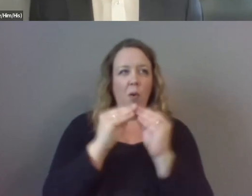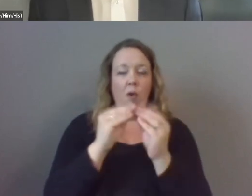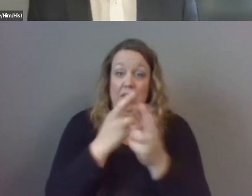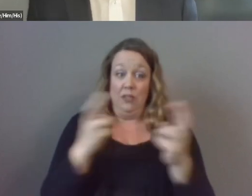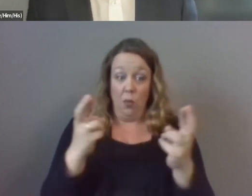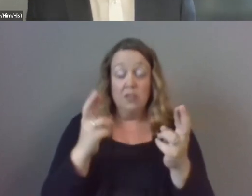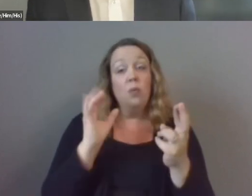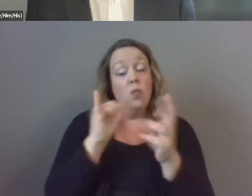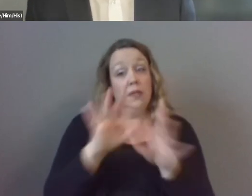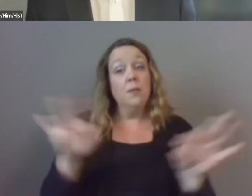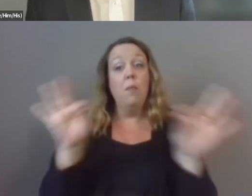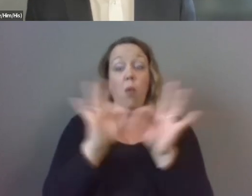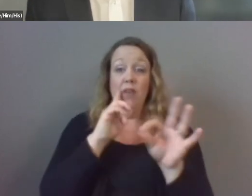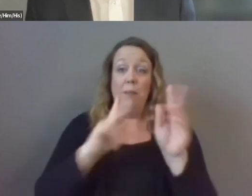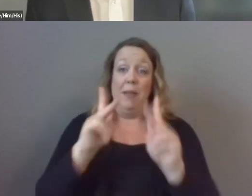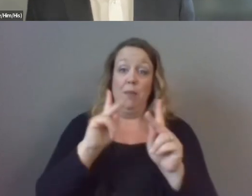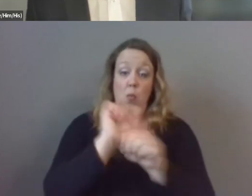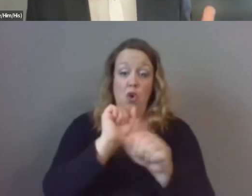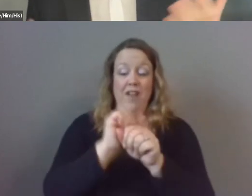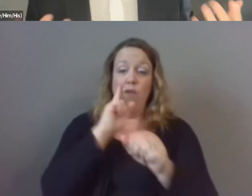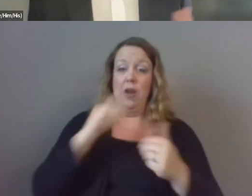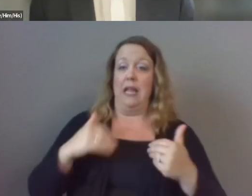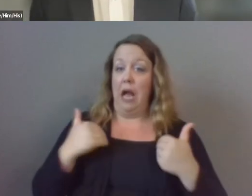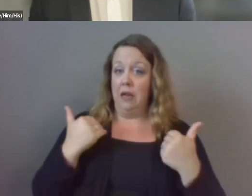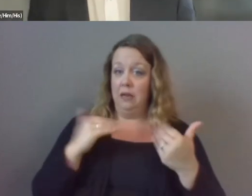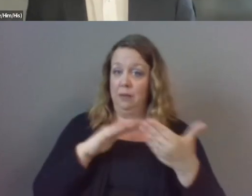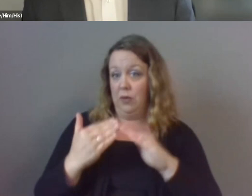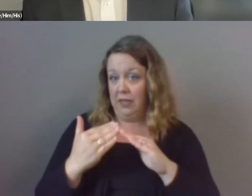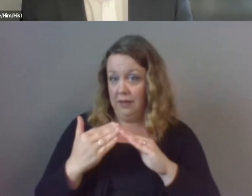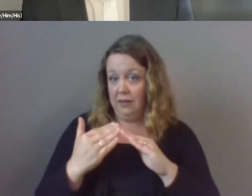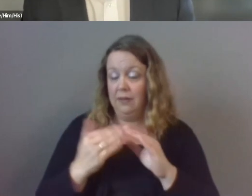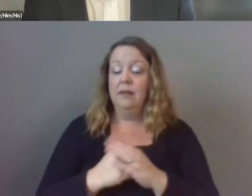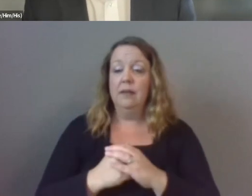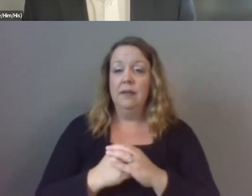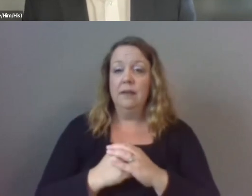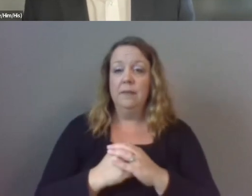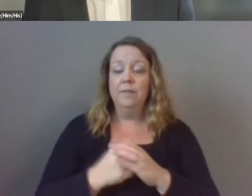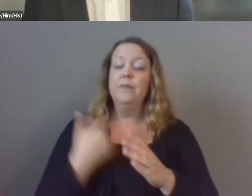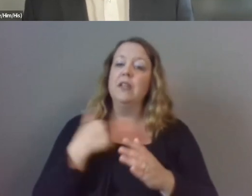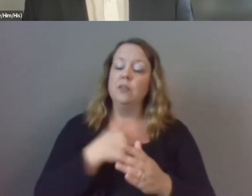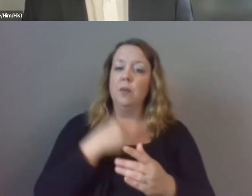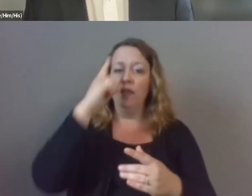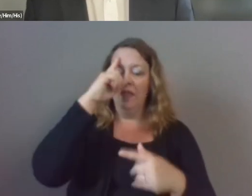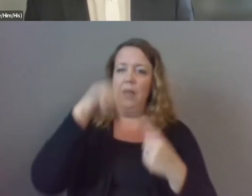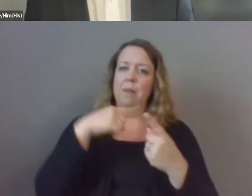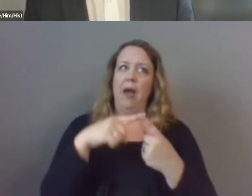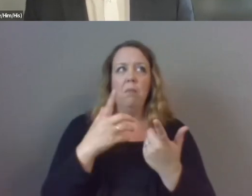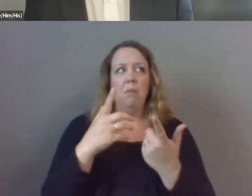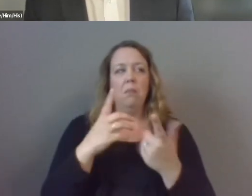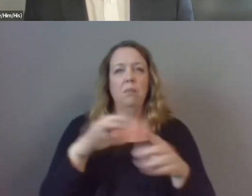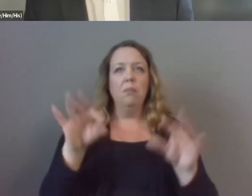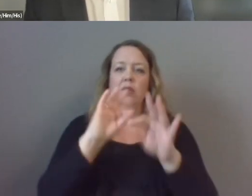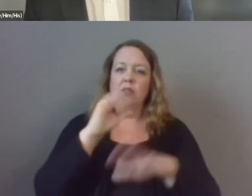important for those working to serve younger communities and so you know as we think about establishing better supports and